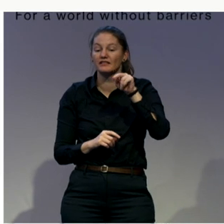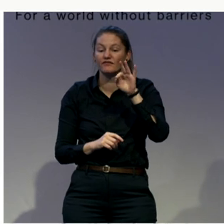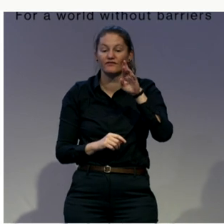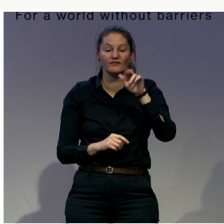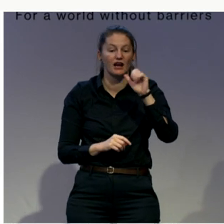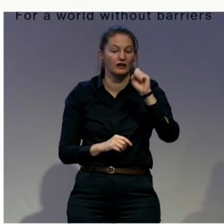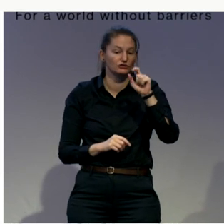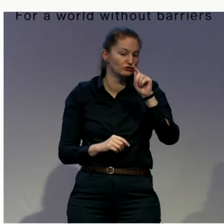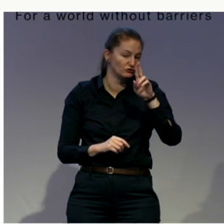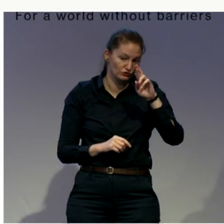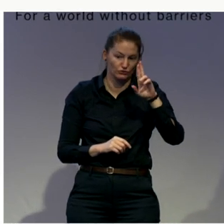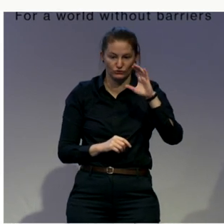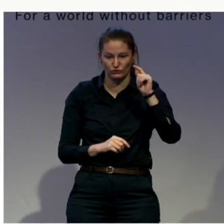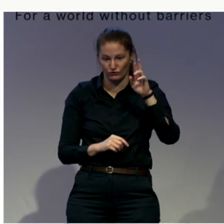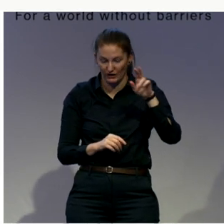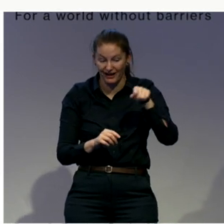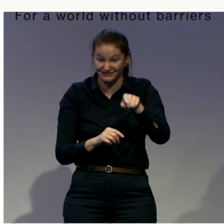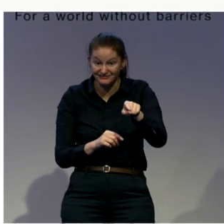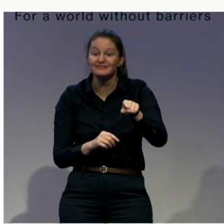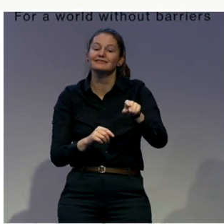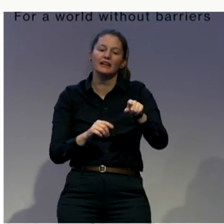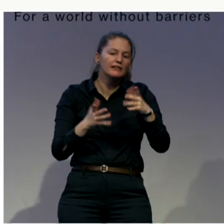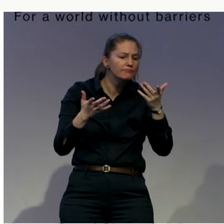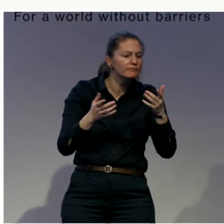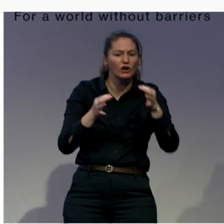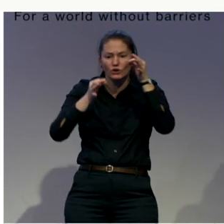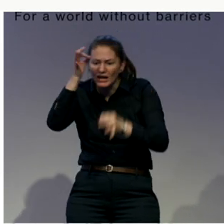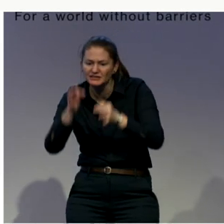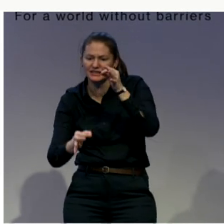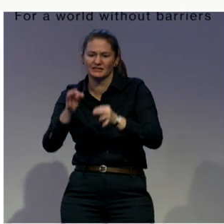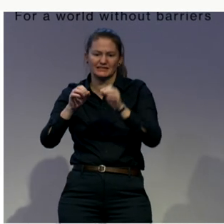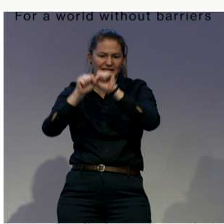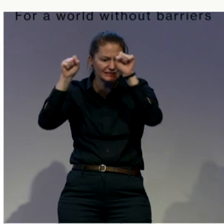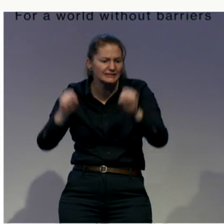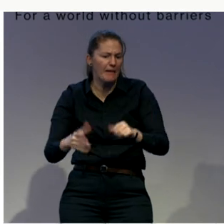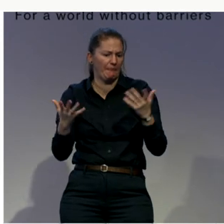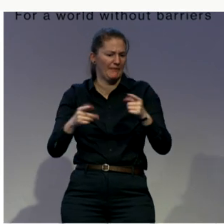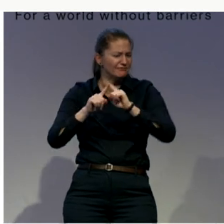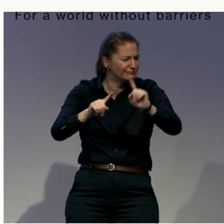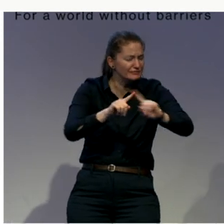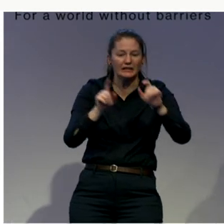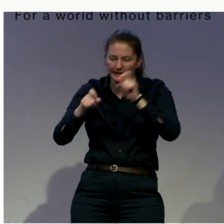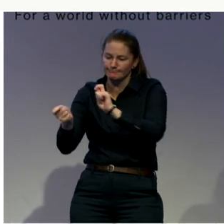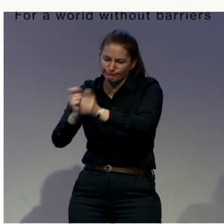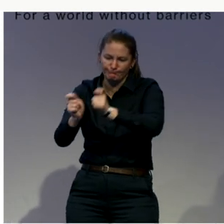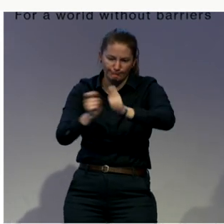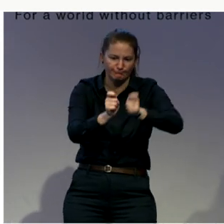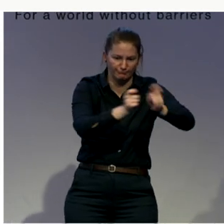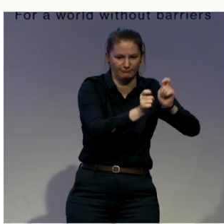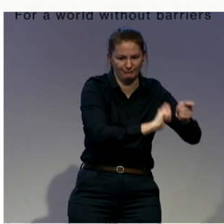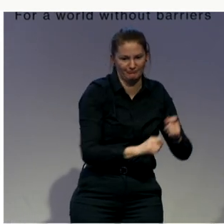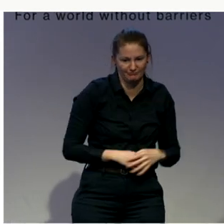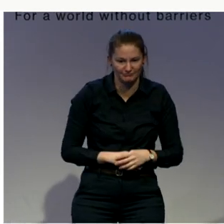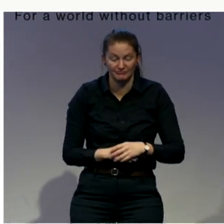justice system as victims, as witnesses. I think we share the same situation that courts are